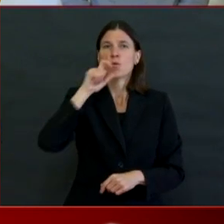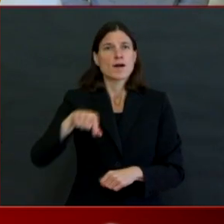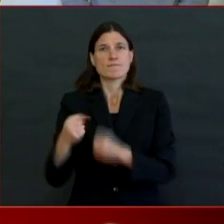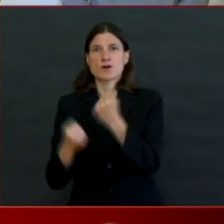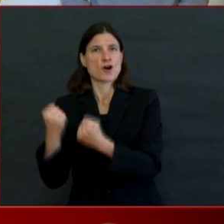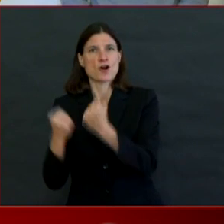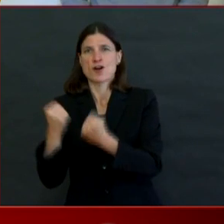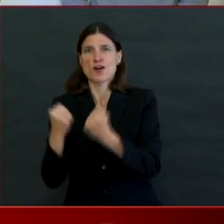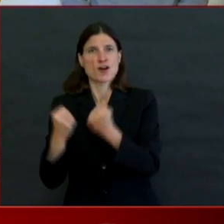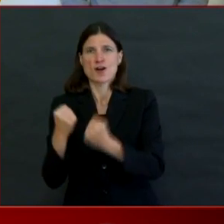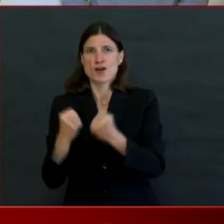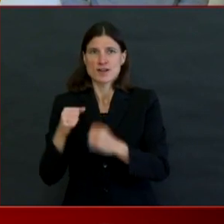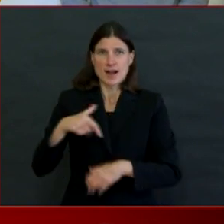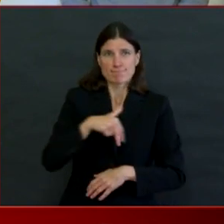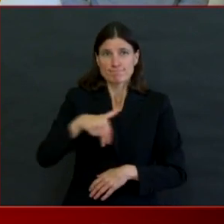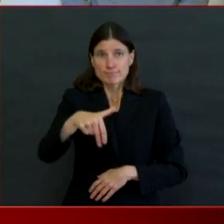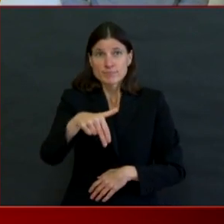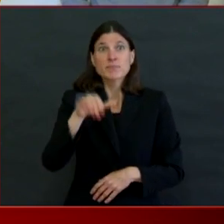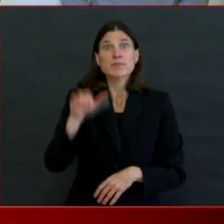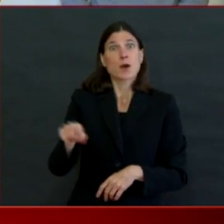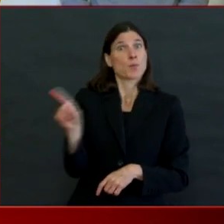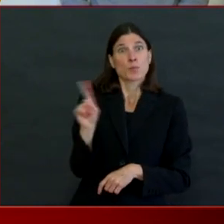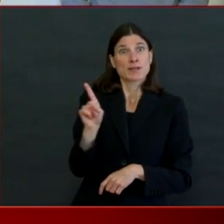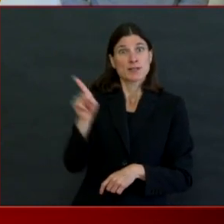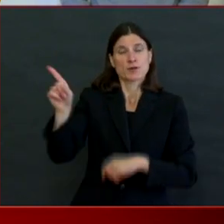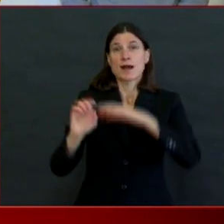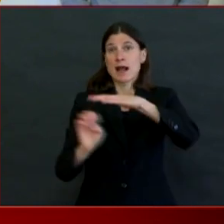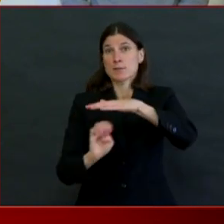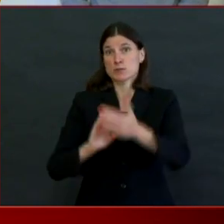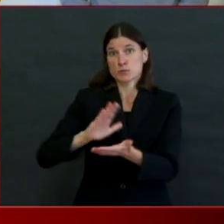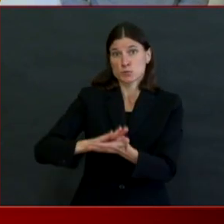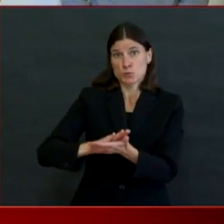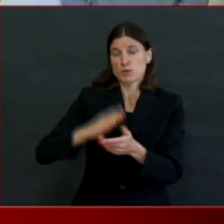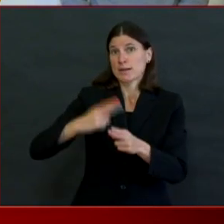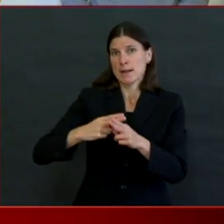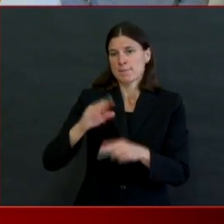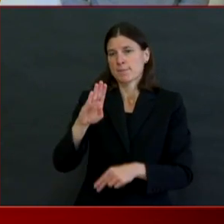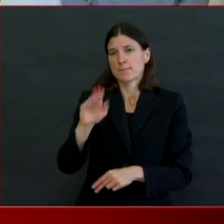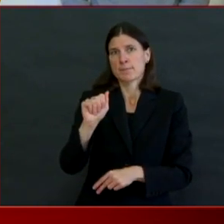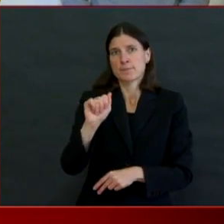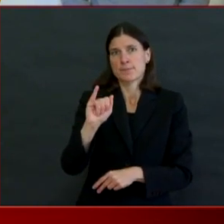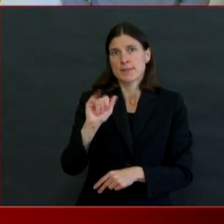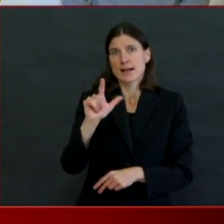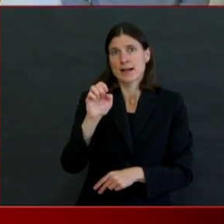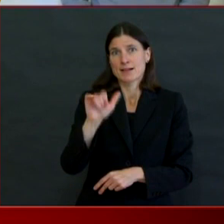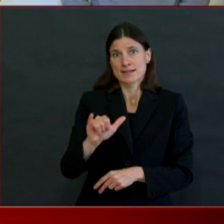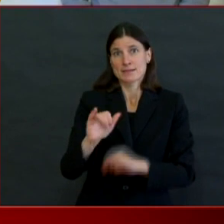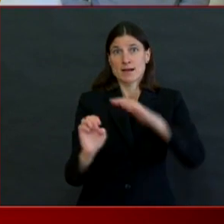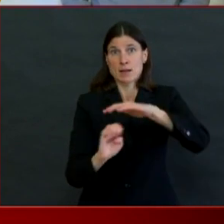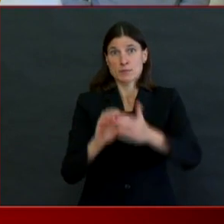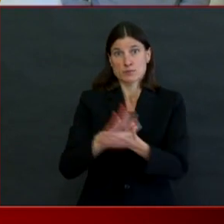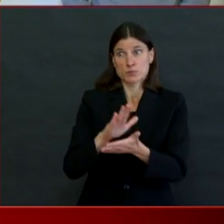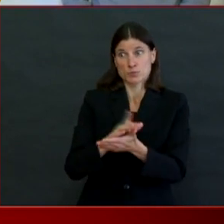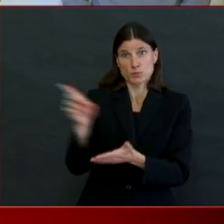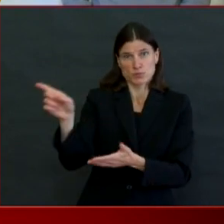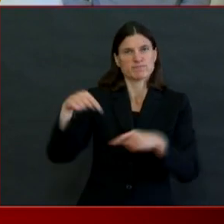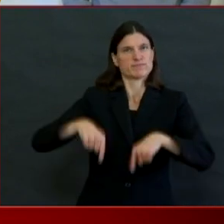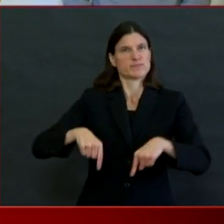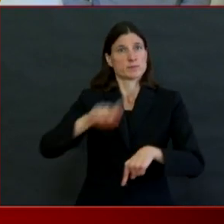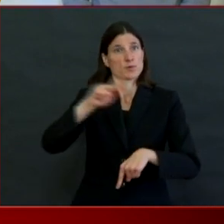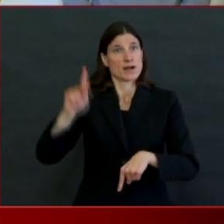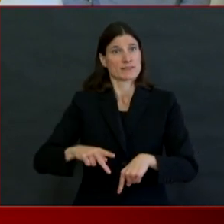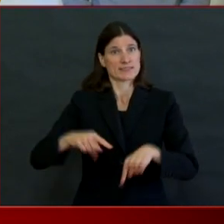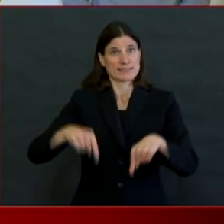Providence. We're doing this in partnership with the Providence Community Health Center, and I have to say I'm deeply grateful